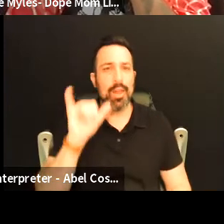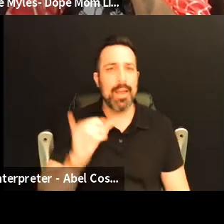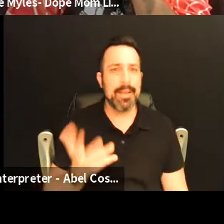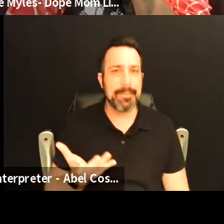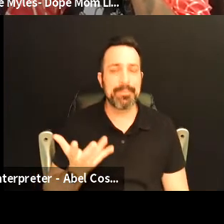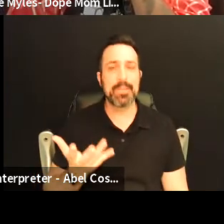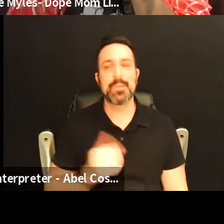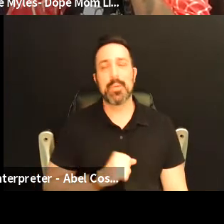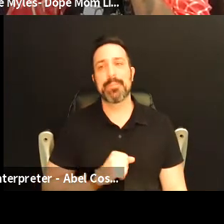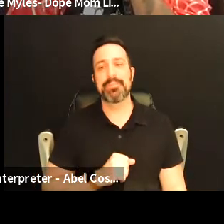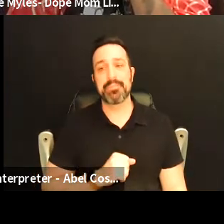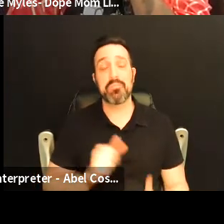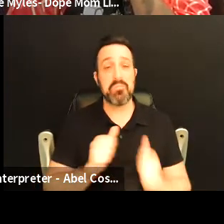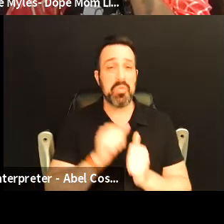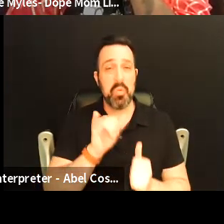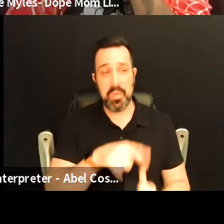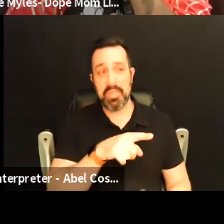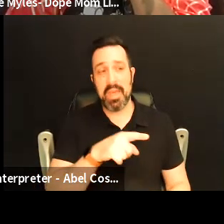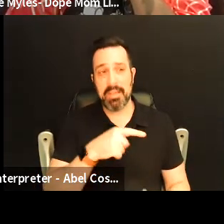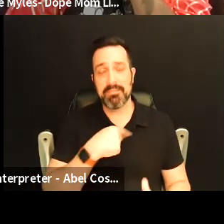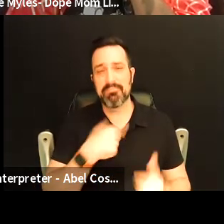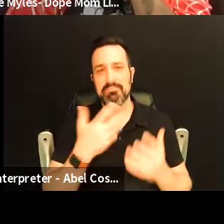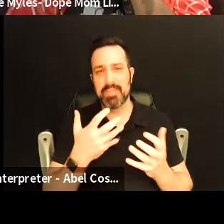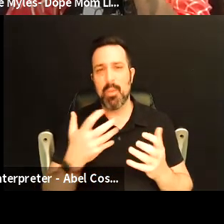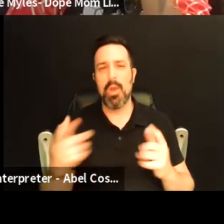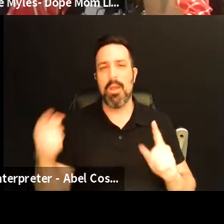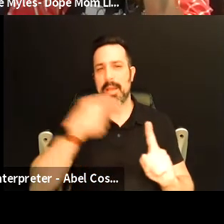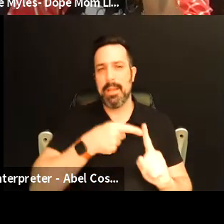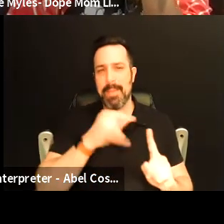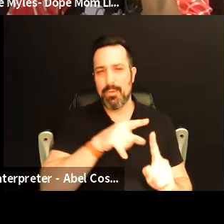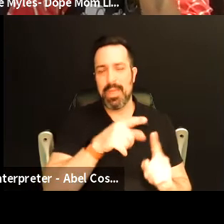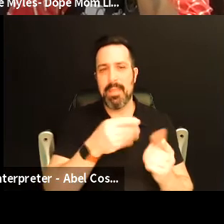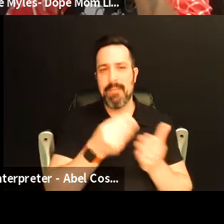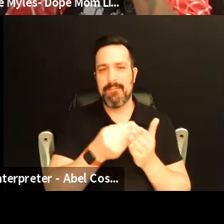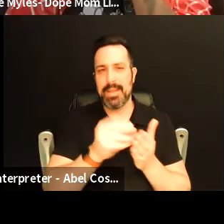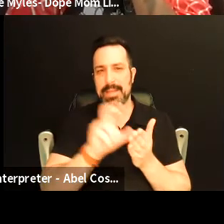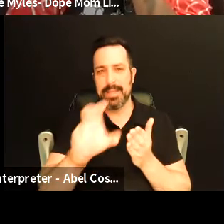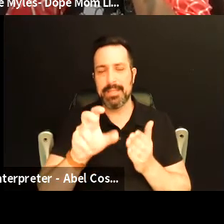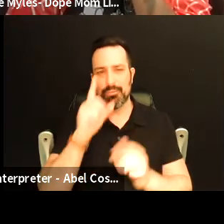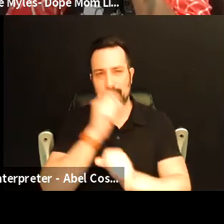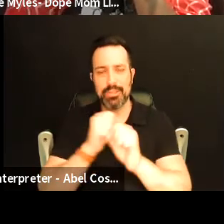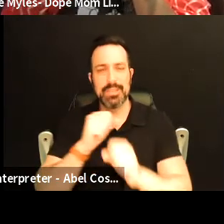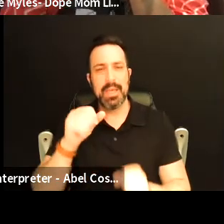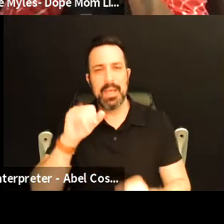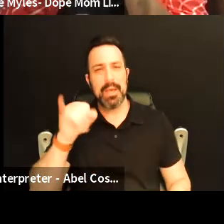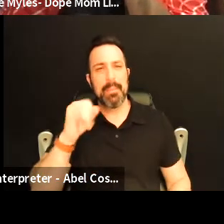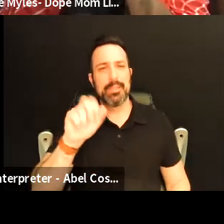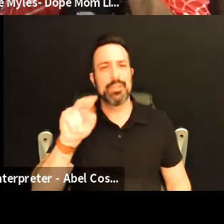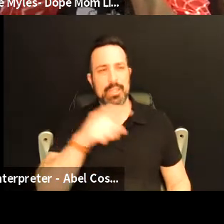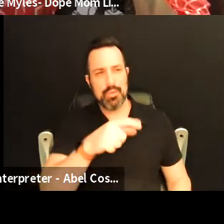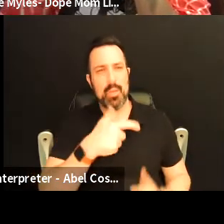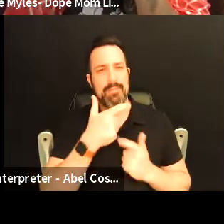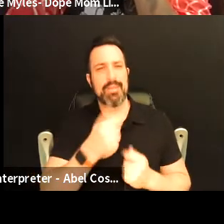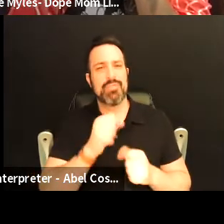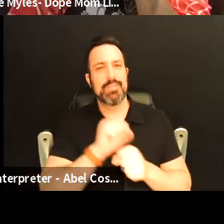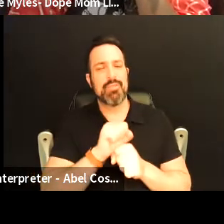so in with that I guess um I'm gonna I want to come back to that about the funding strategies but um Jeannie you have such an interesting job too as it